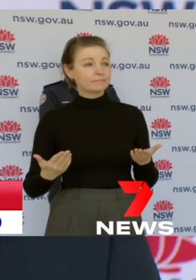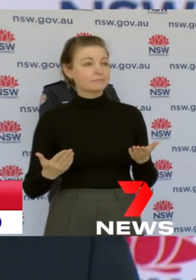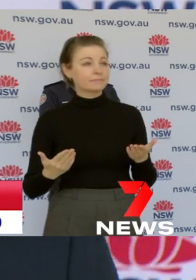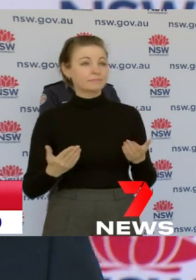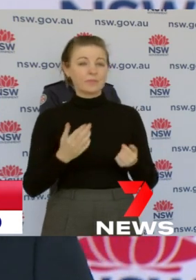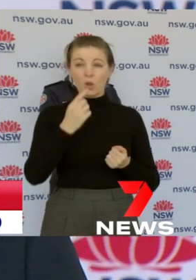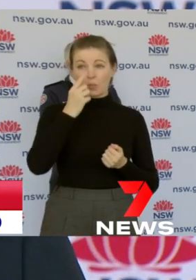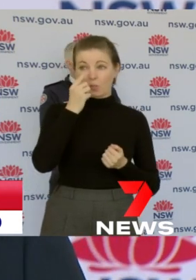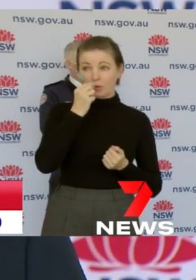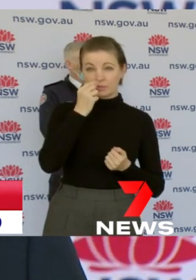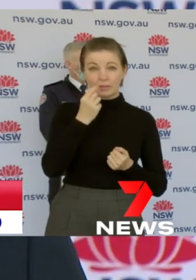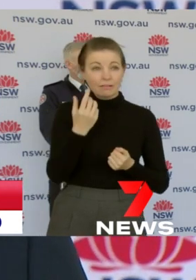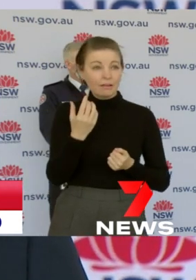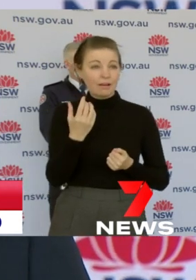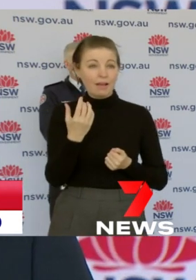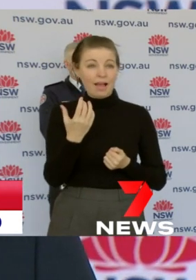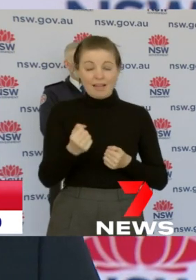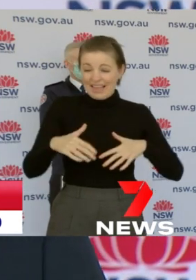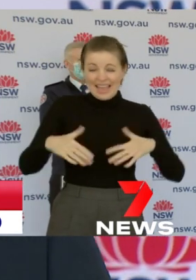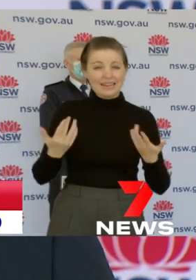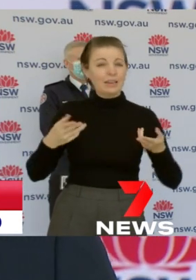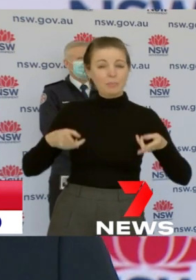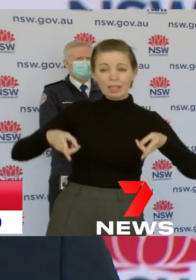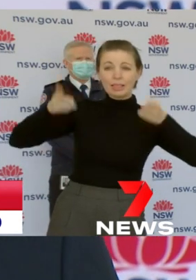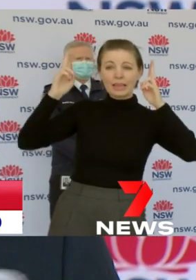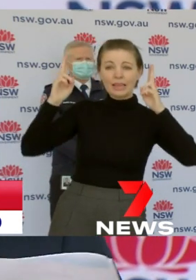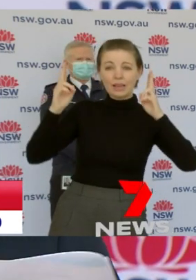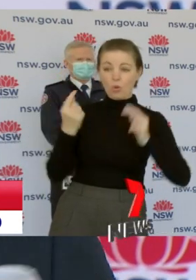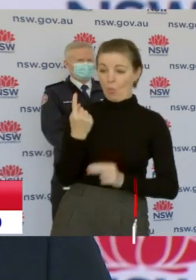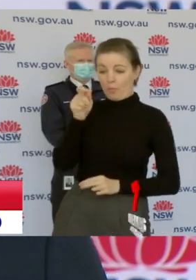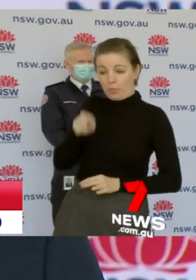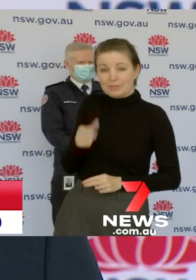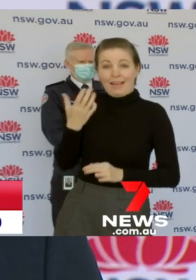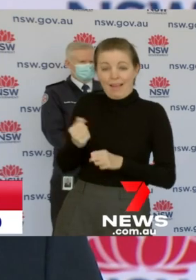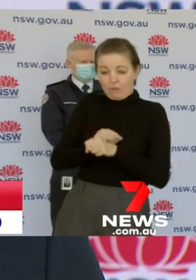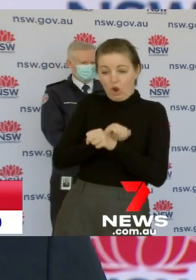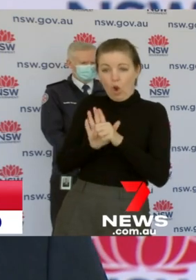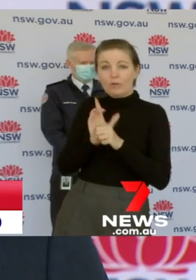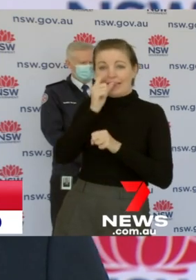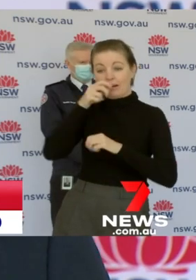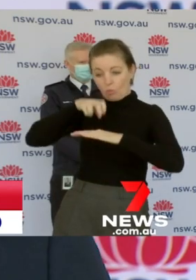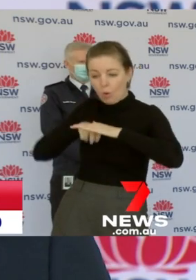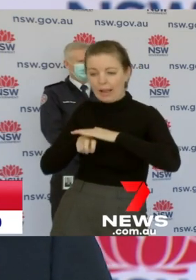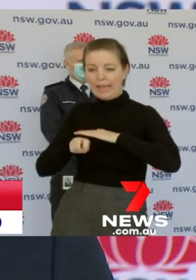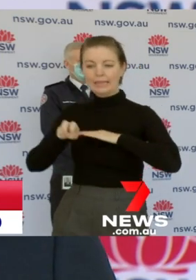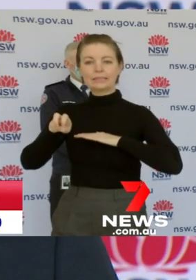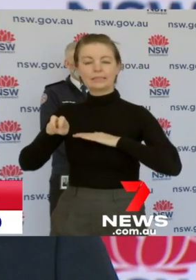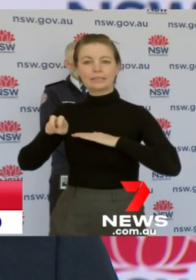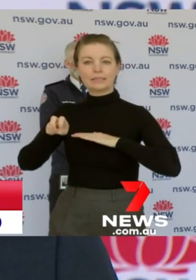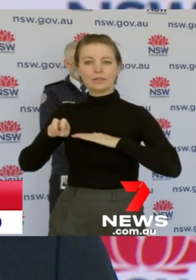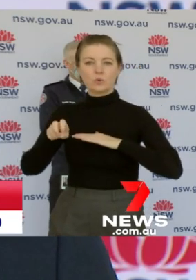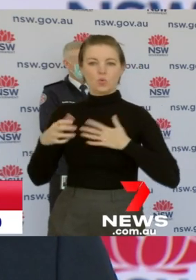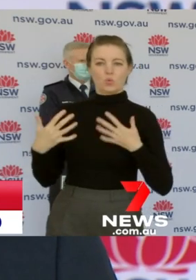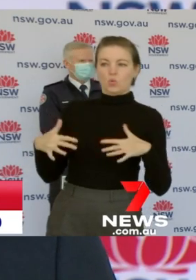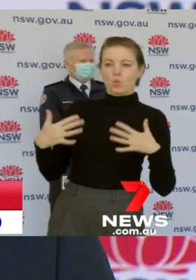a positive case come into your building or the area where you are. I think the